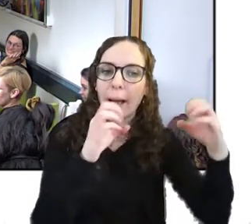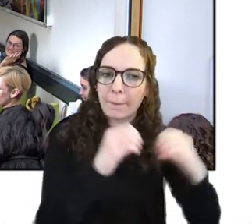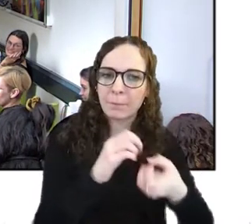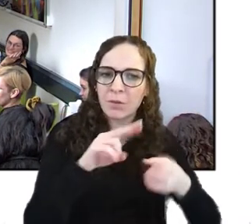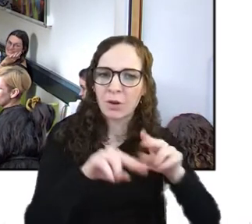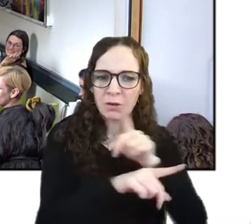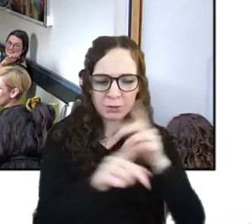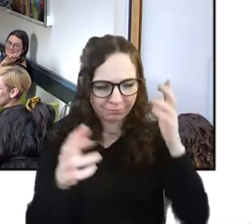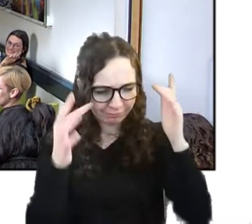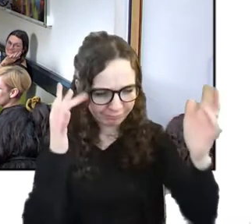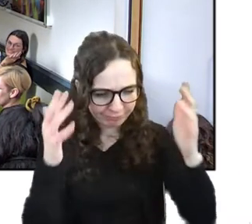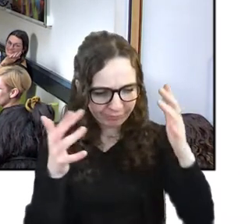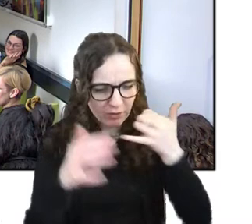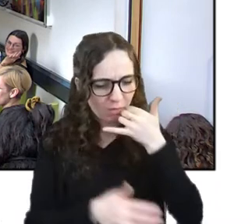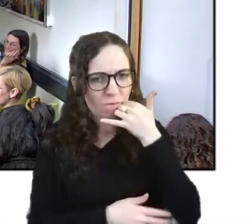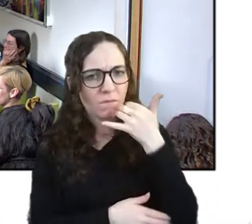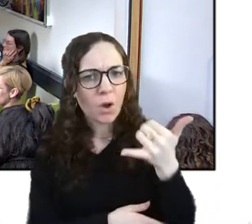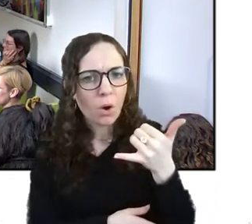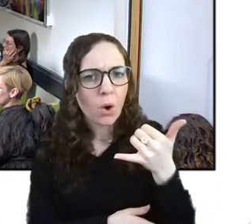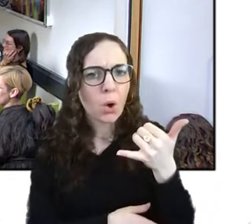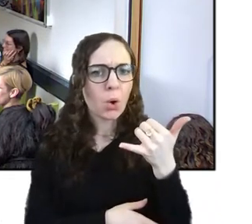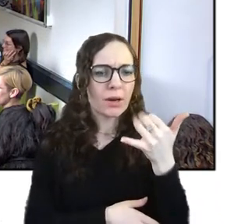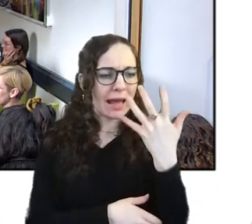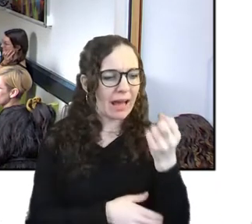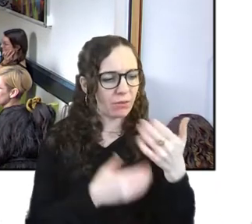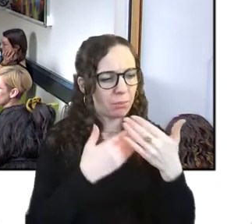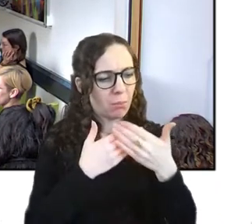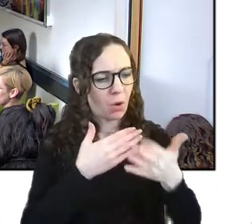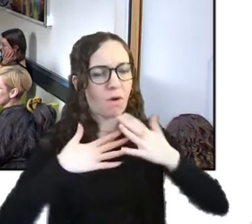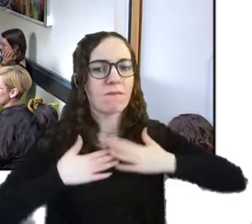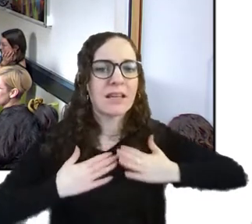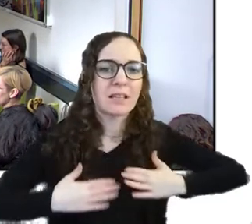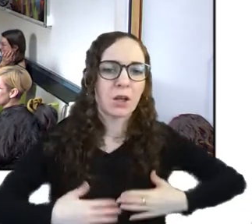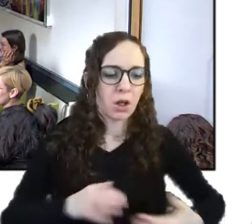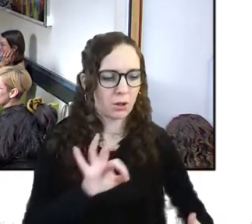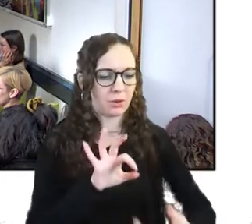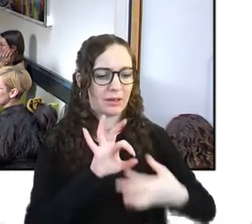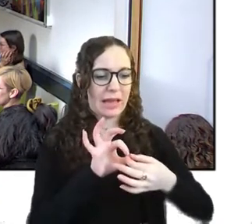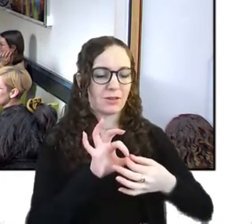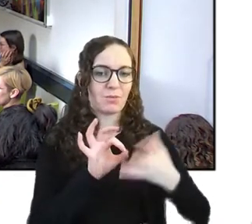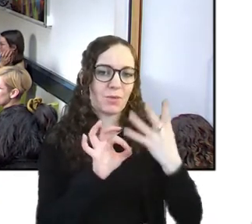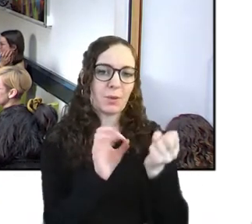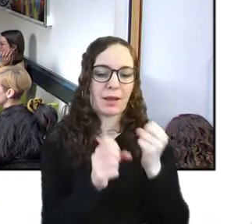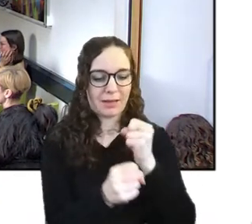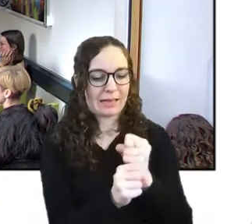to connect with than our shiny glass slabs what might it be like shape material or